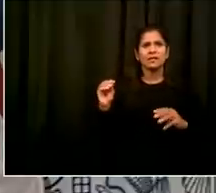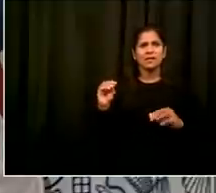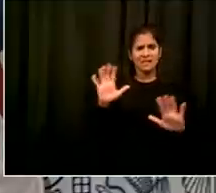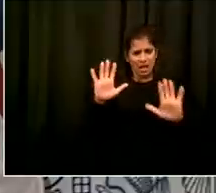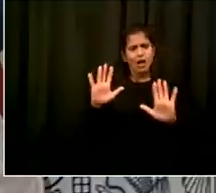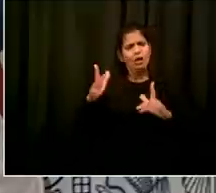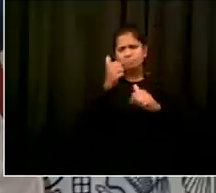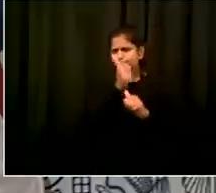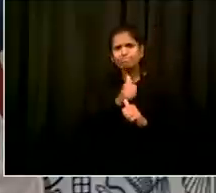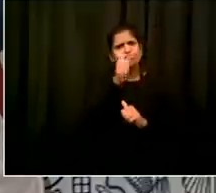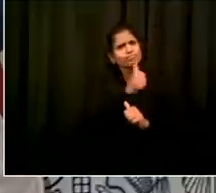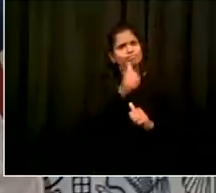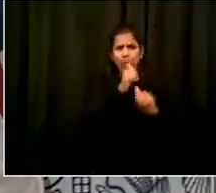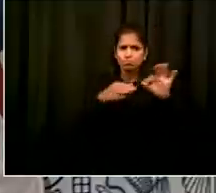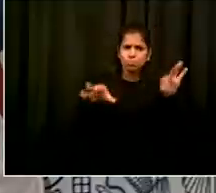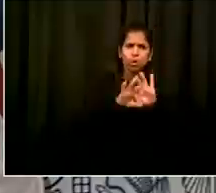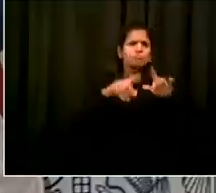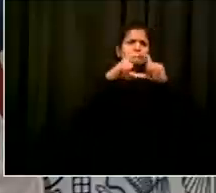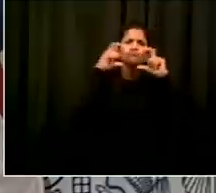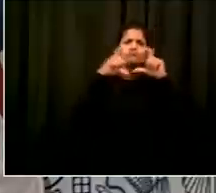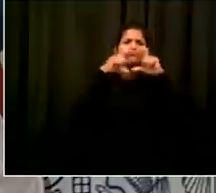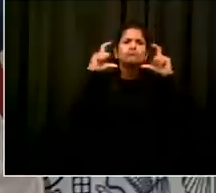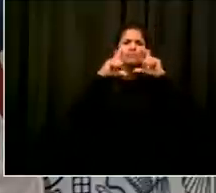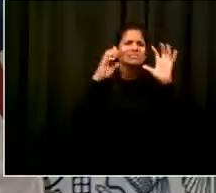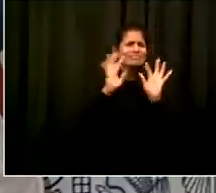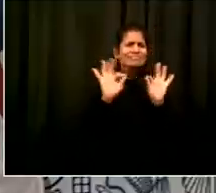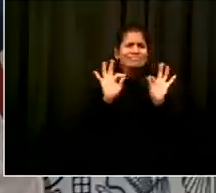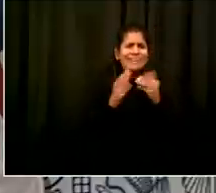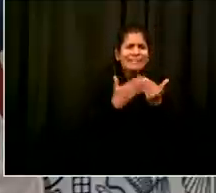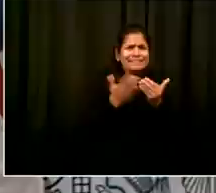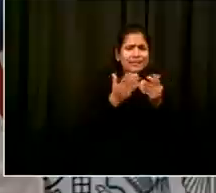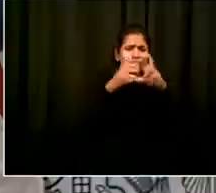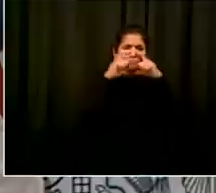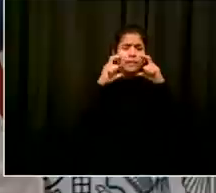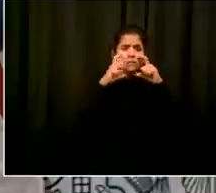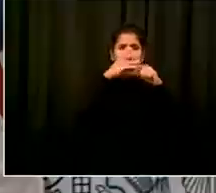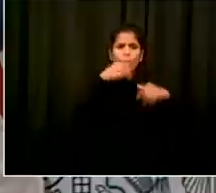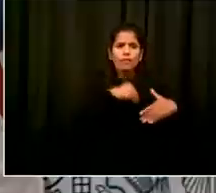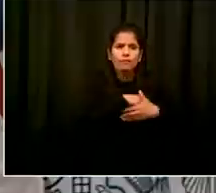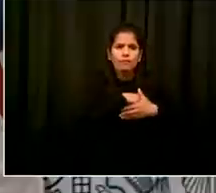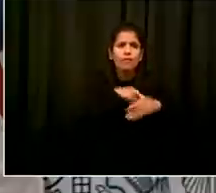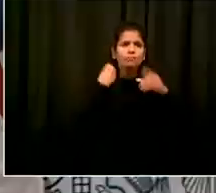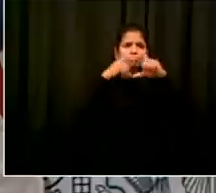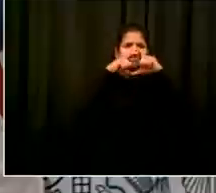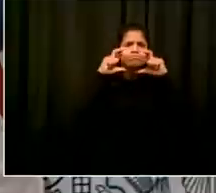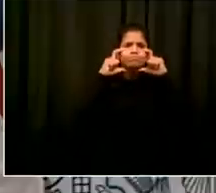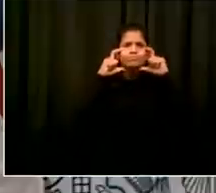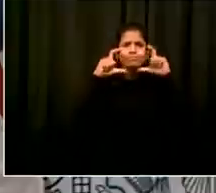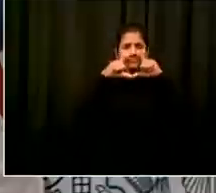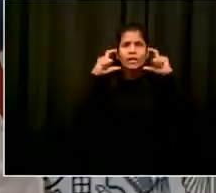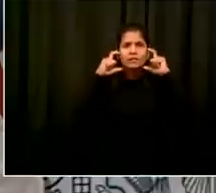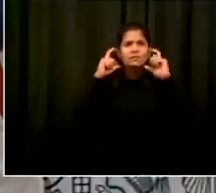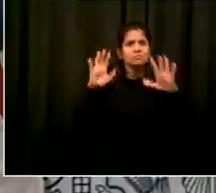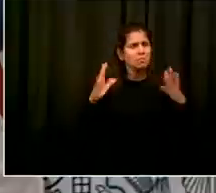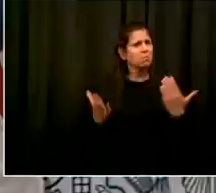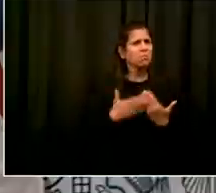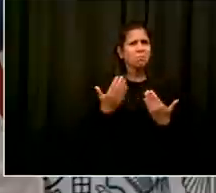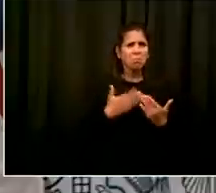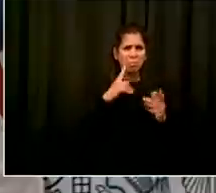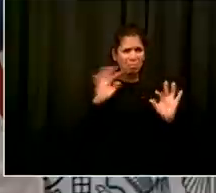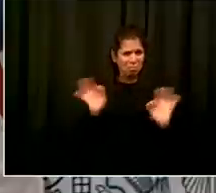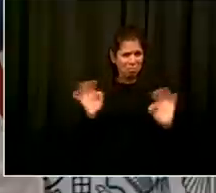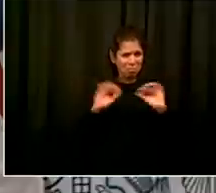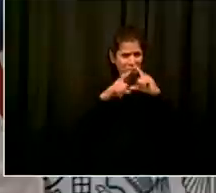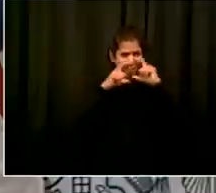child wearing their mask wearing it comfortably we need this for the whole family we need everyone wearing those masks it makes a world